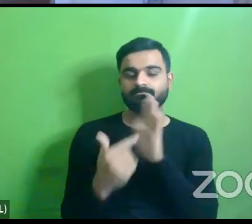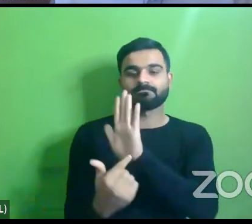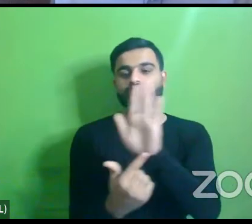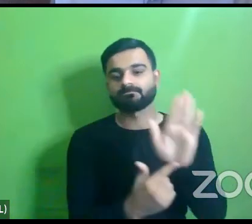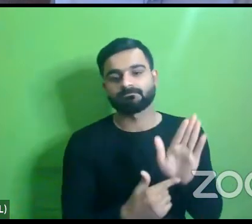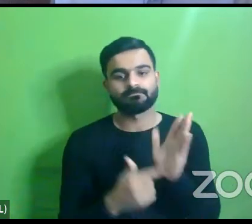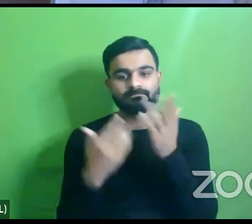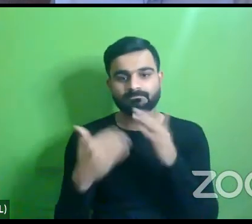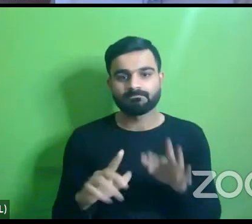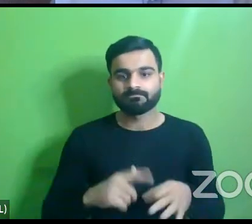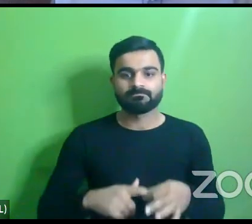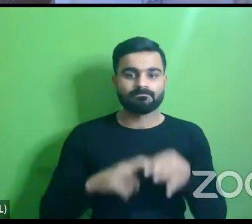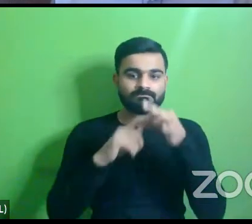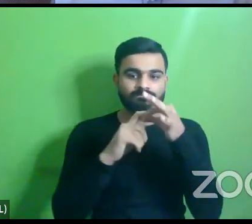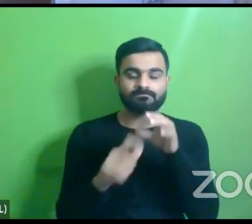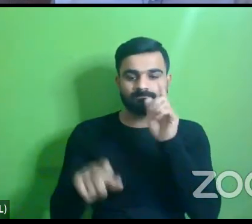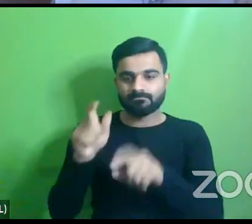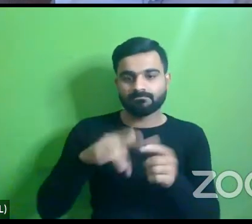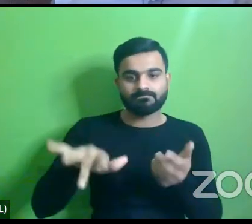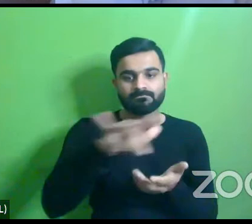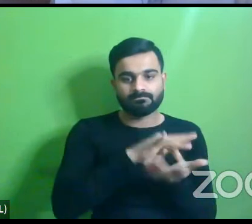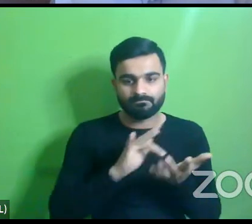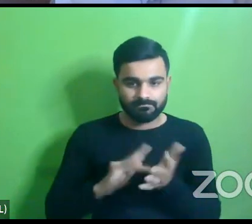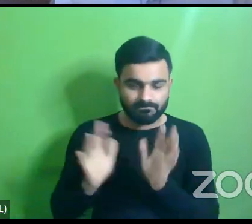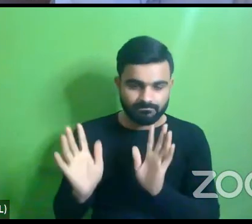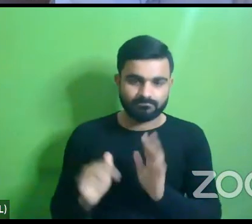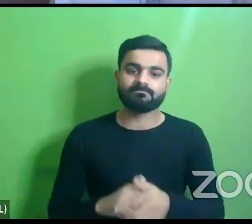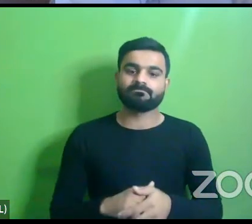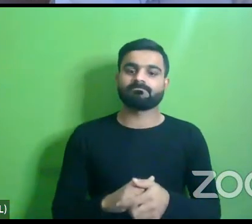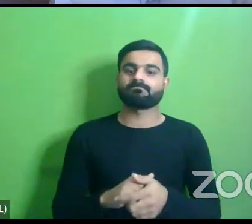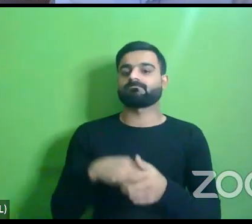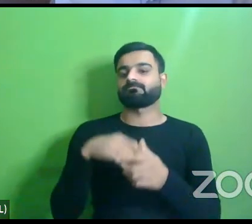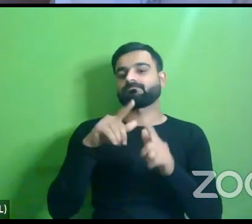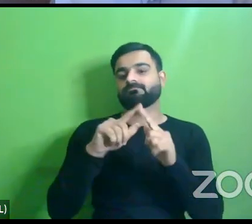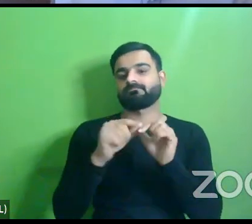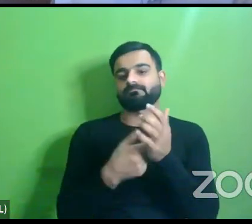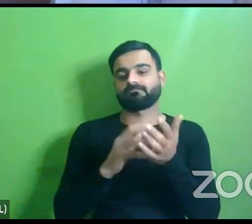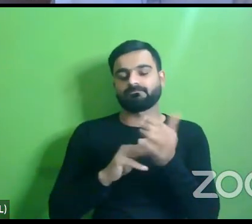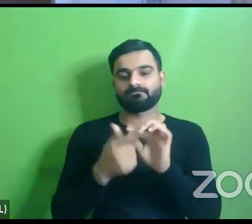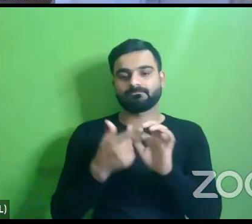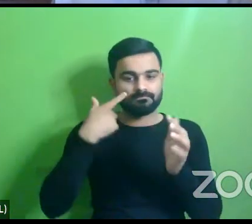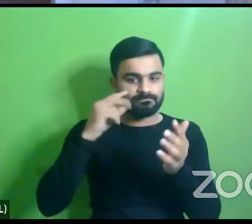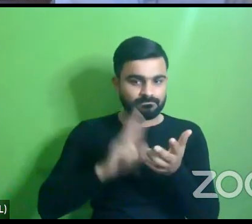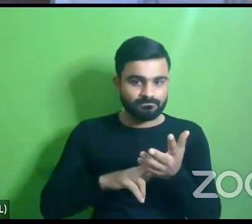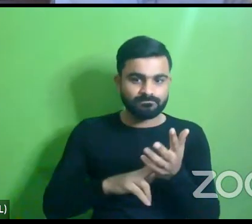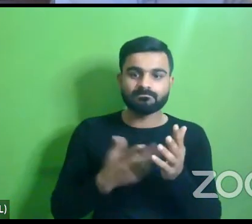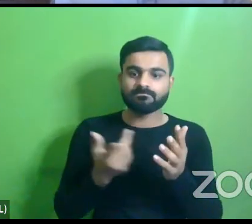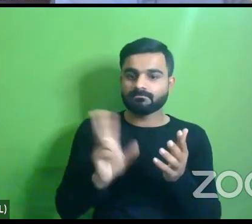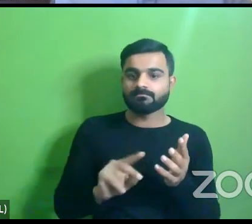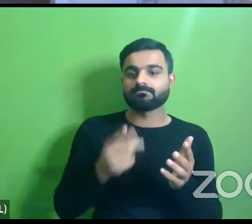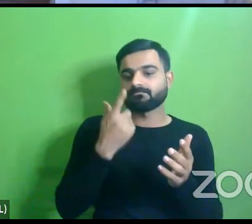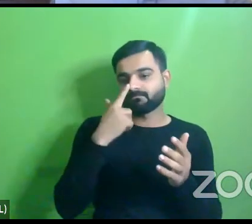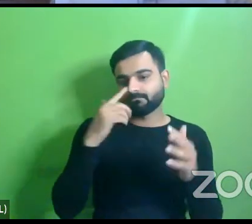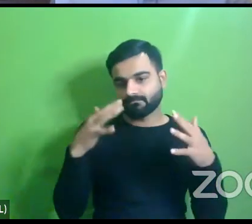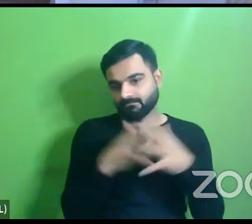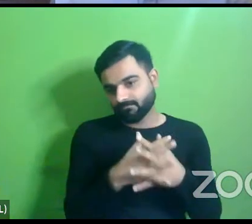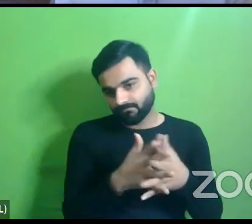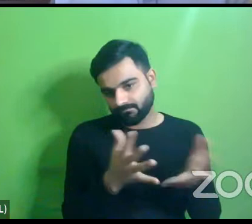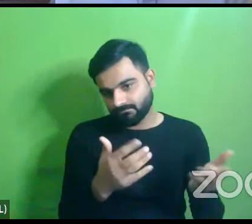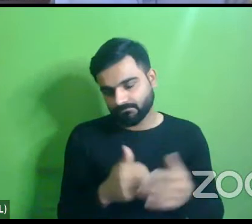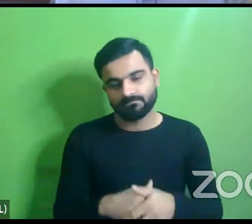the quality of your public space uh determines the pattern of crime against women and that in turn uh